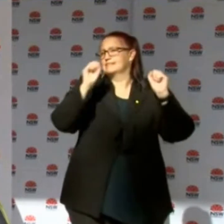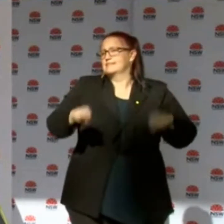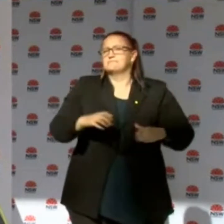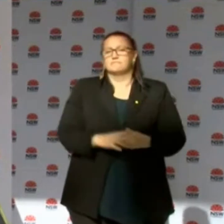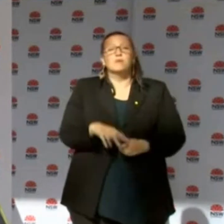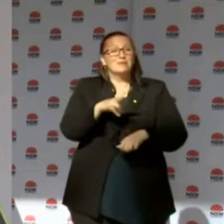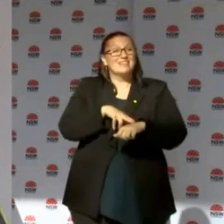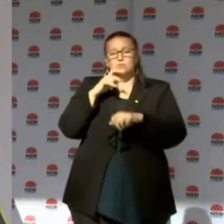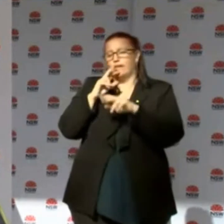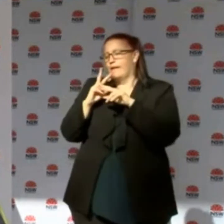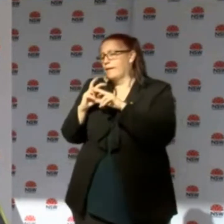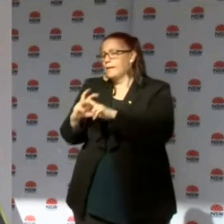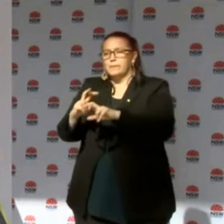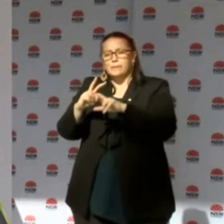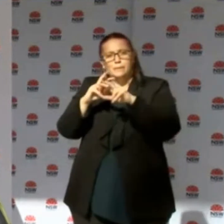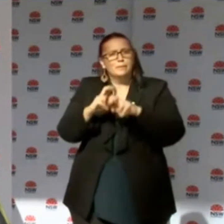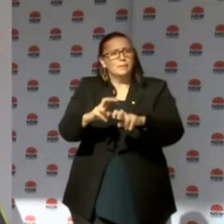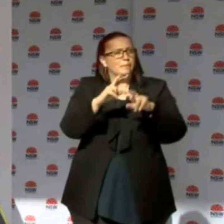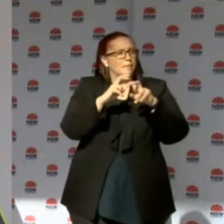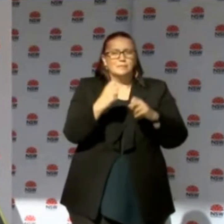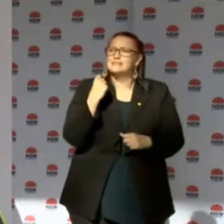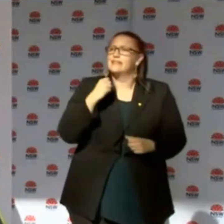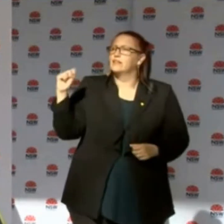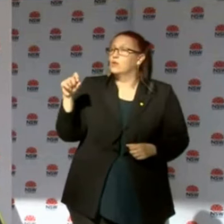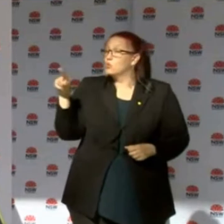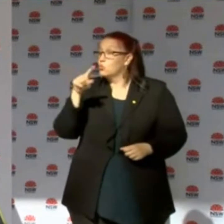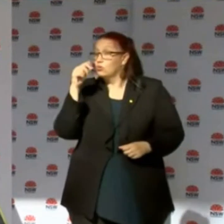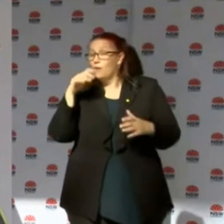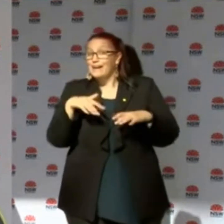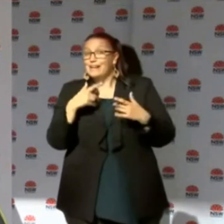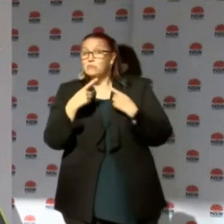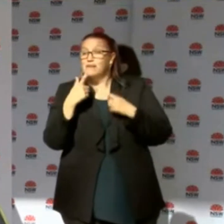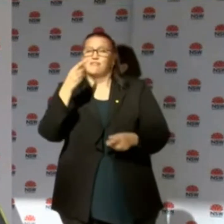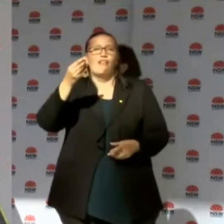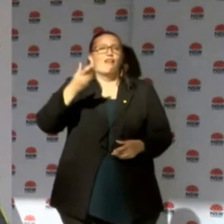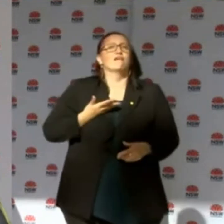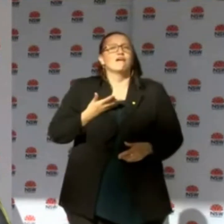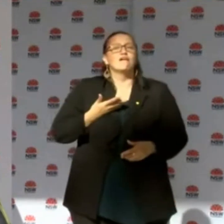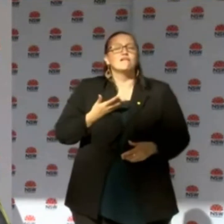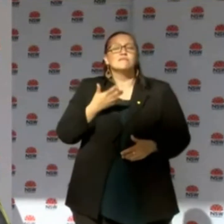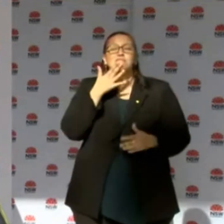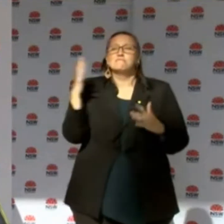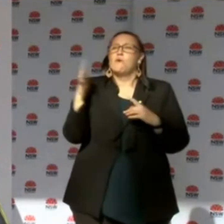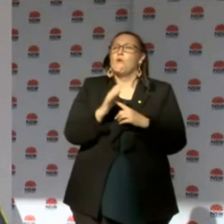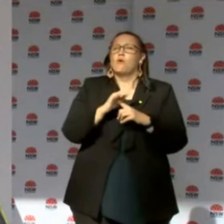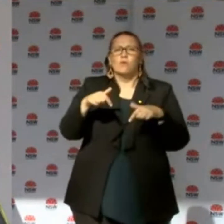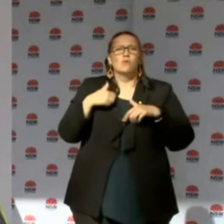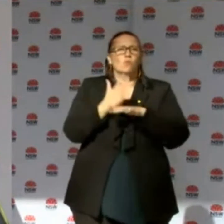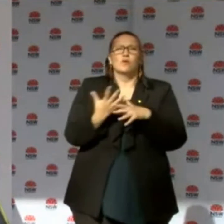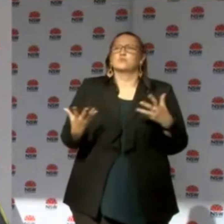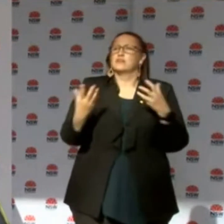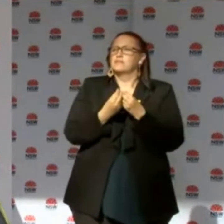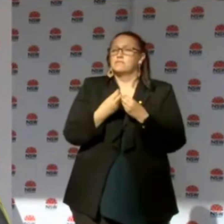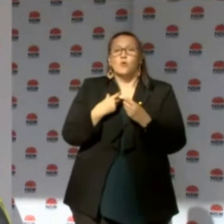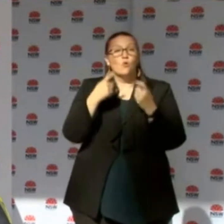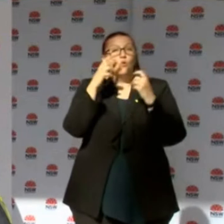Police will continue that investigation. They seek any input that people have in relation to it and I hope by